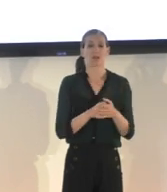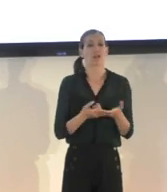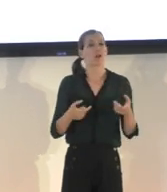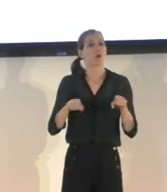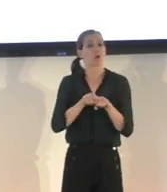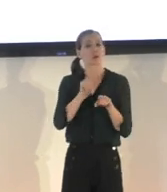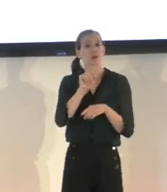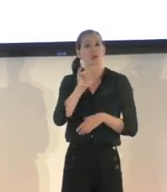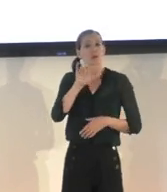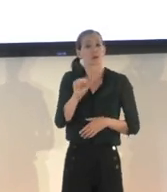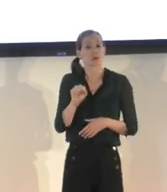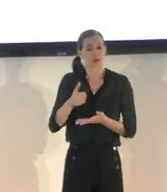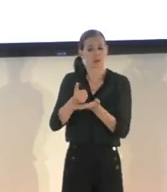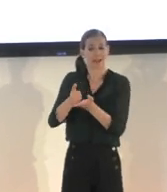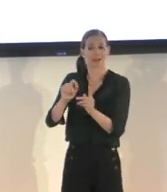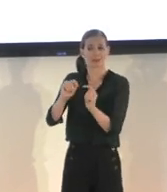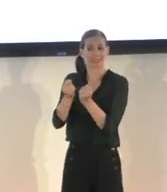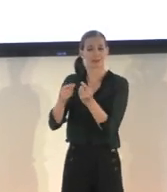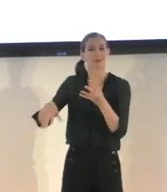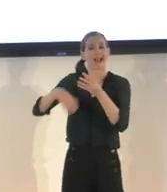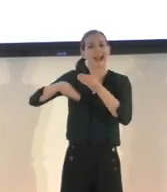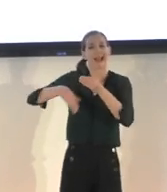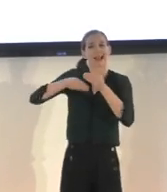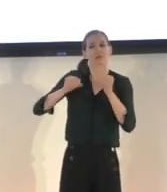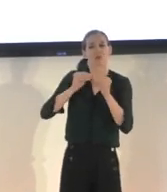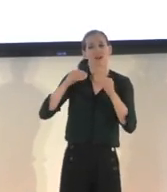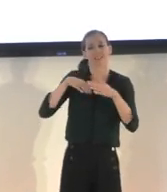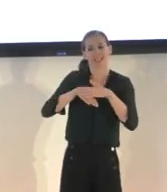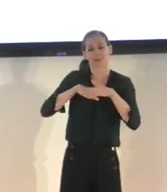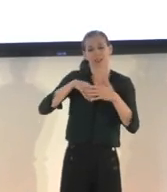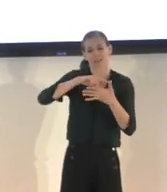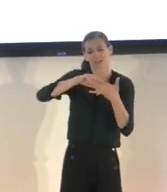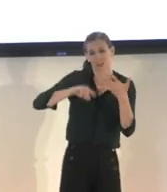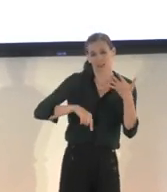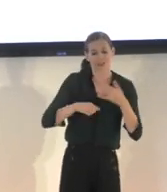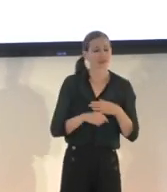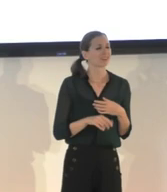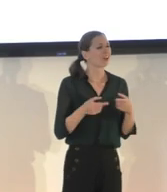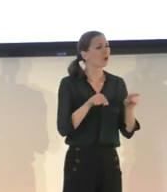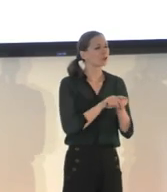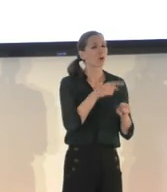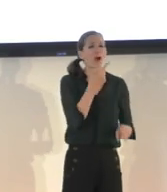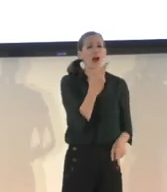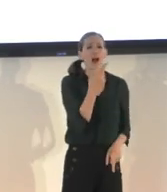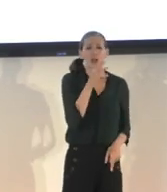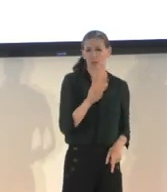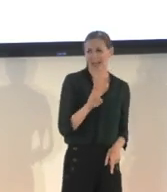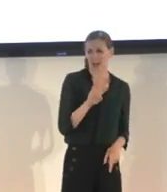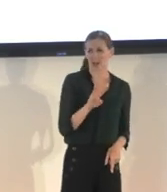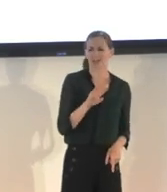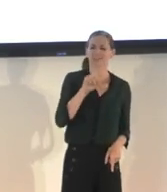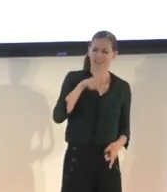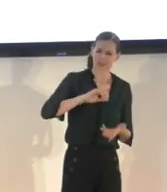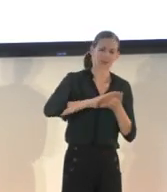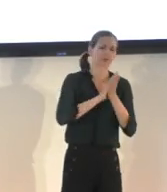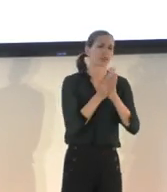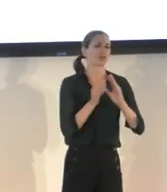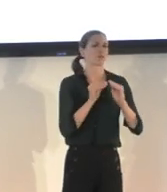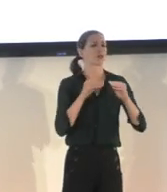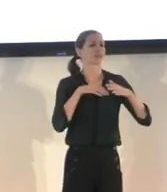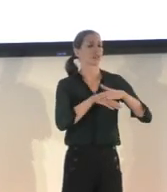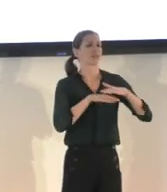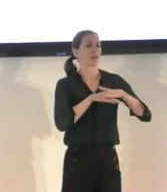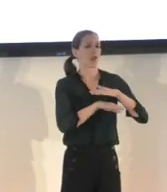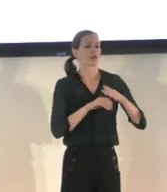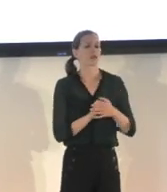accessibility to their projects. We also want to see hardware become more accessible as well. And with increased accessibility